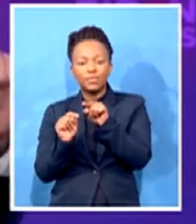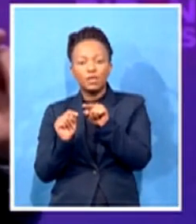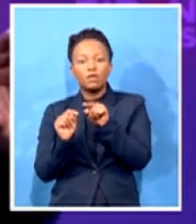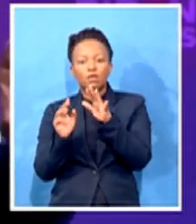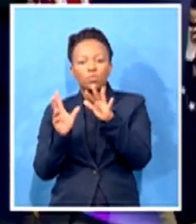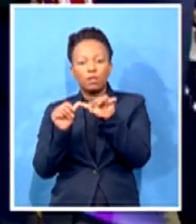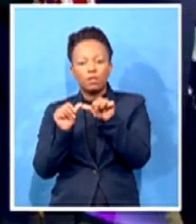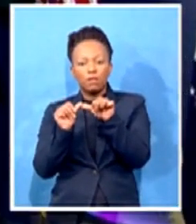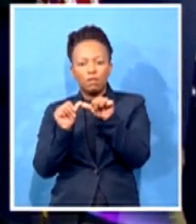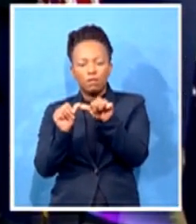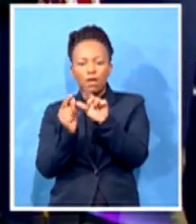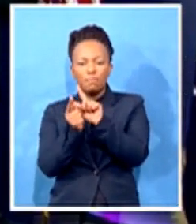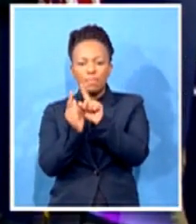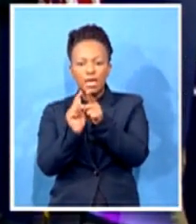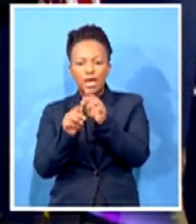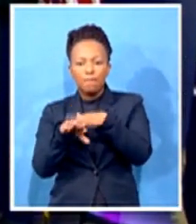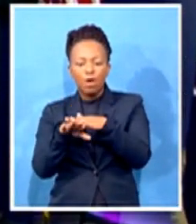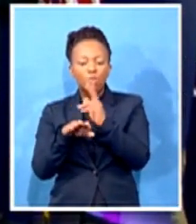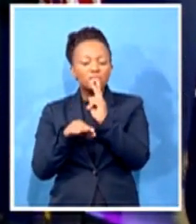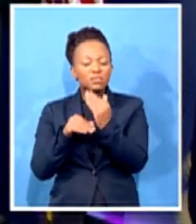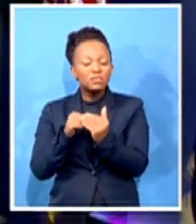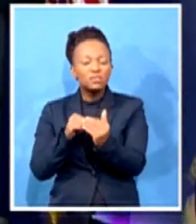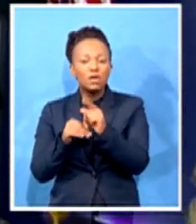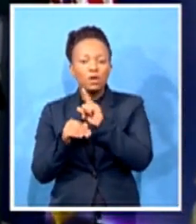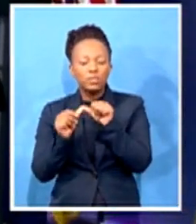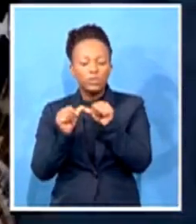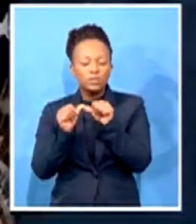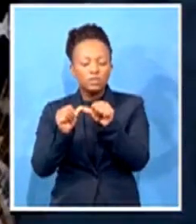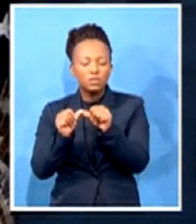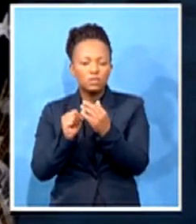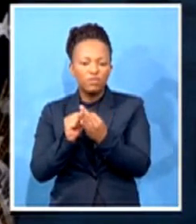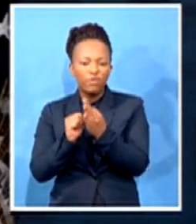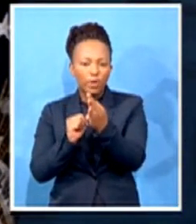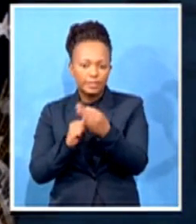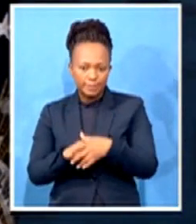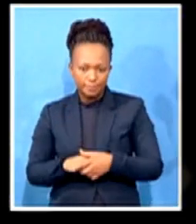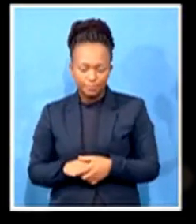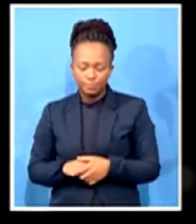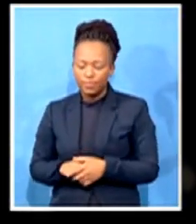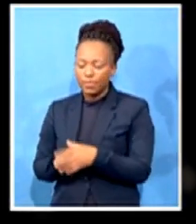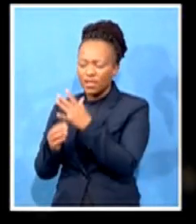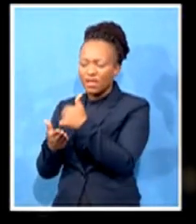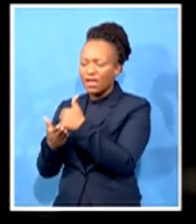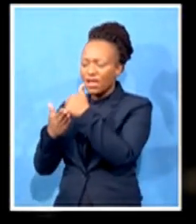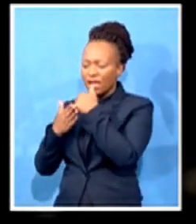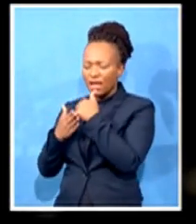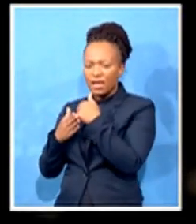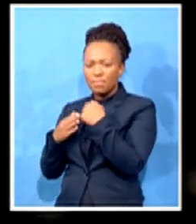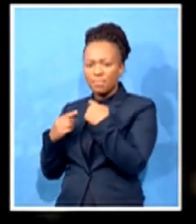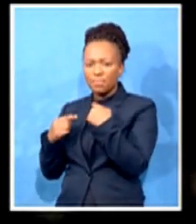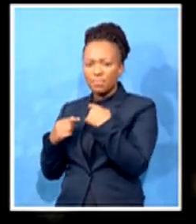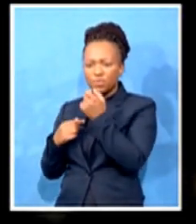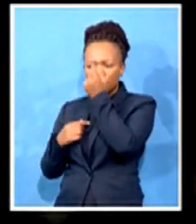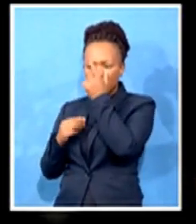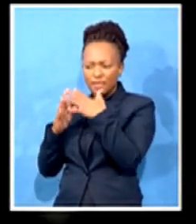as as we go forward. Help us get into the minds of Americans, American voters, especially